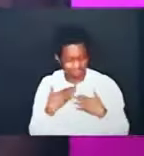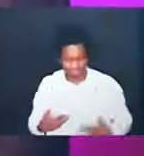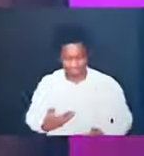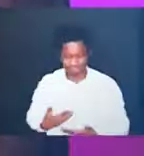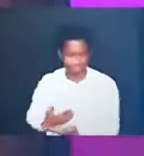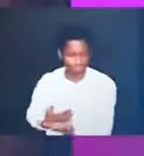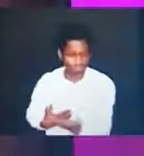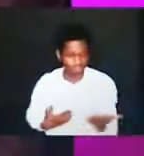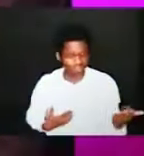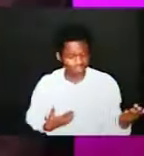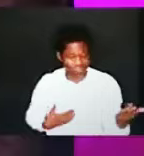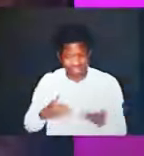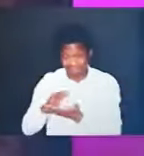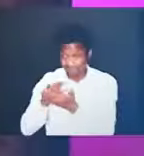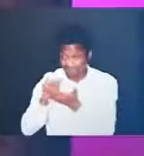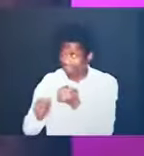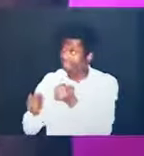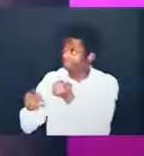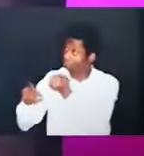alive with christ